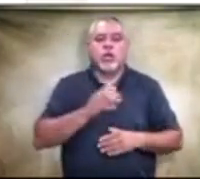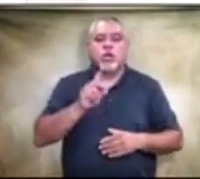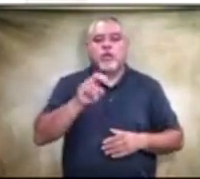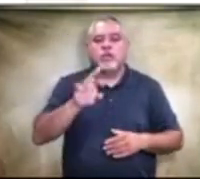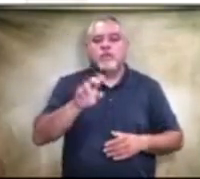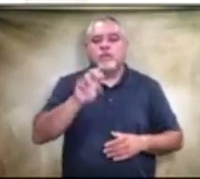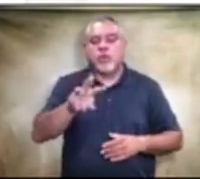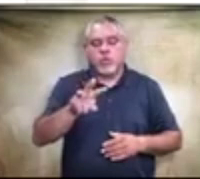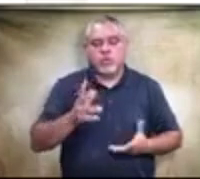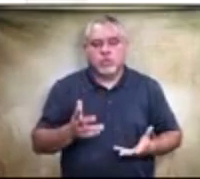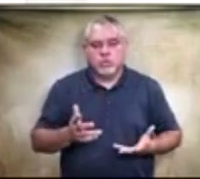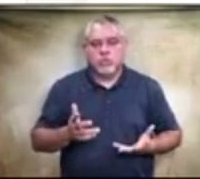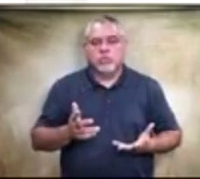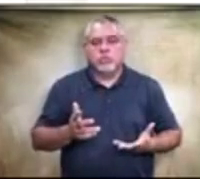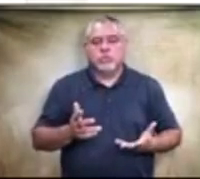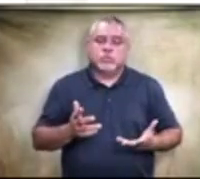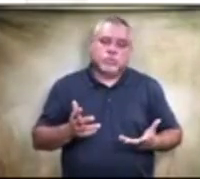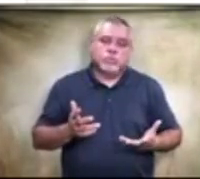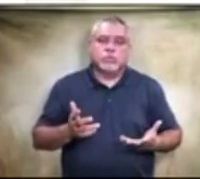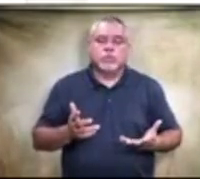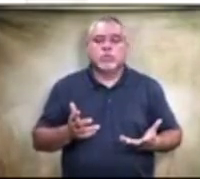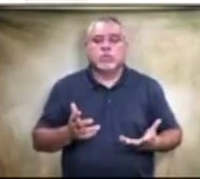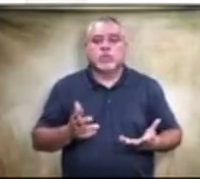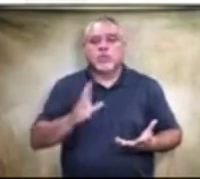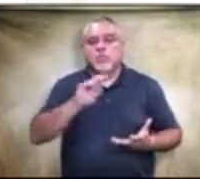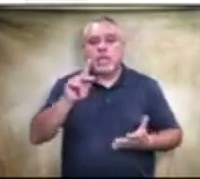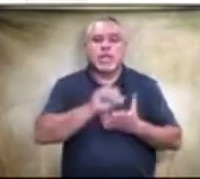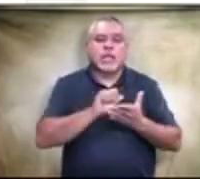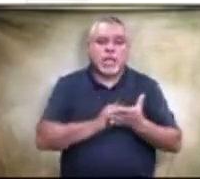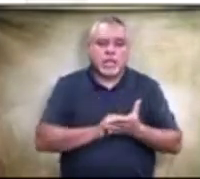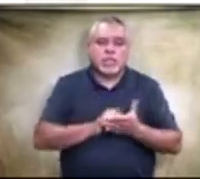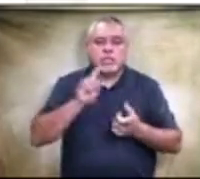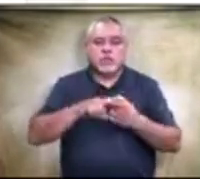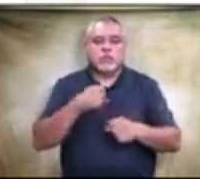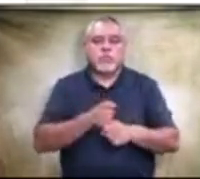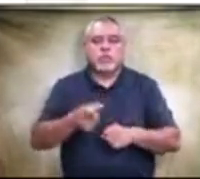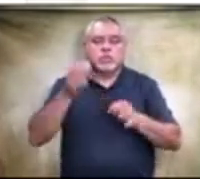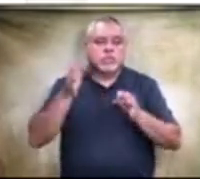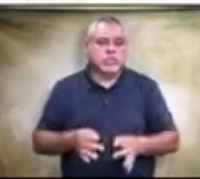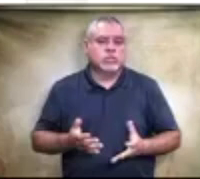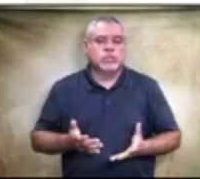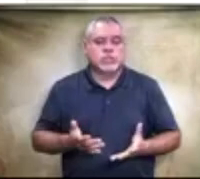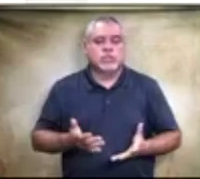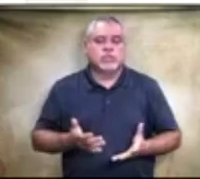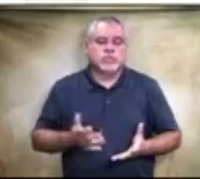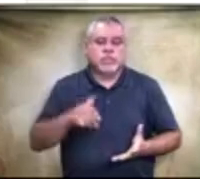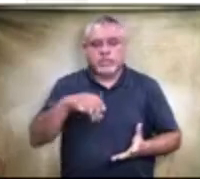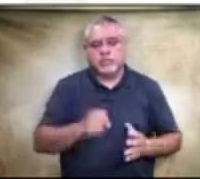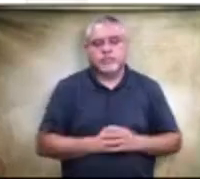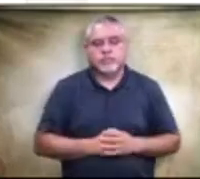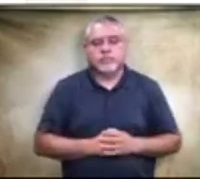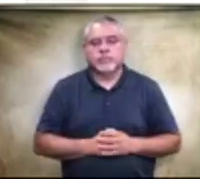you know bank account until we make those decisions because yes let's